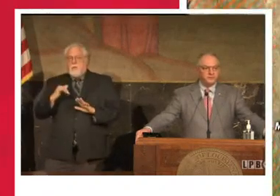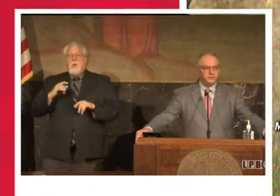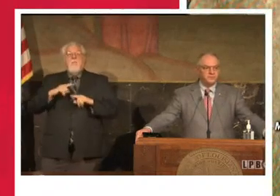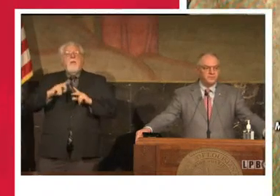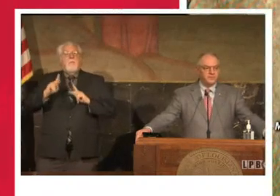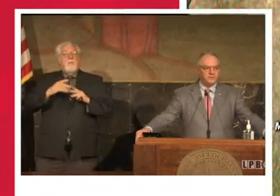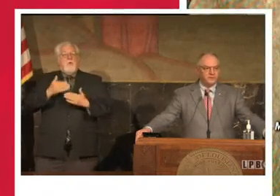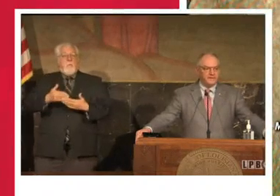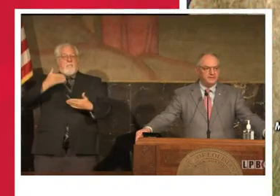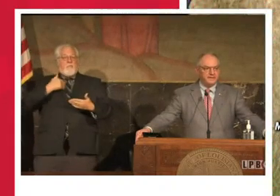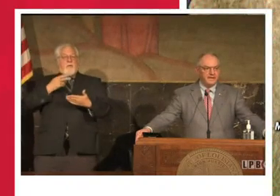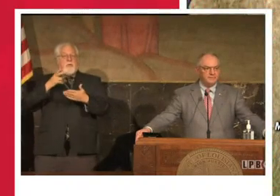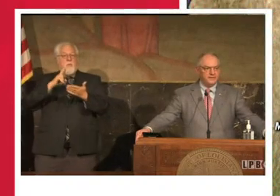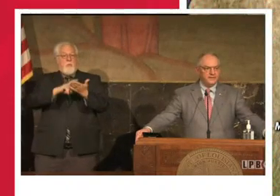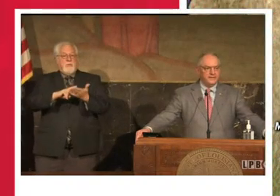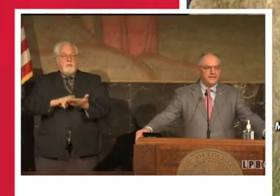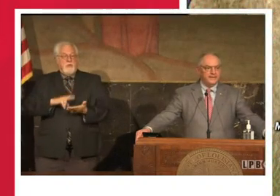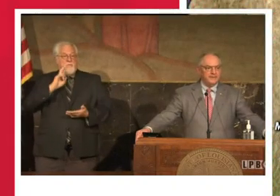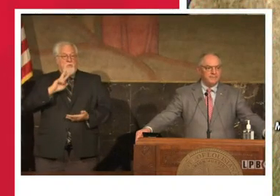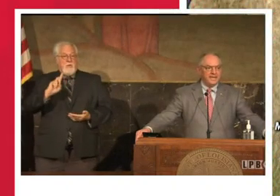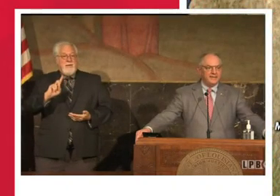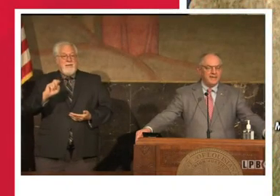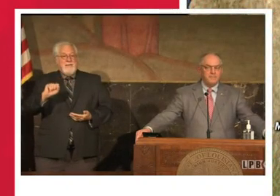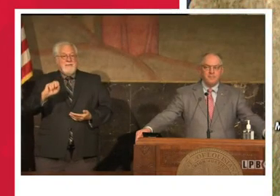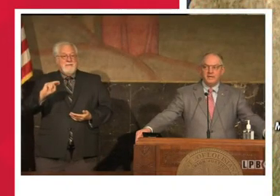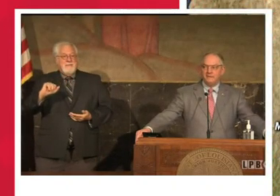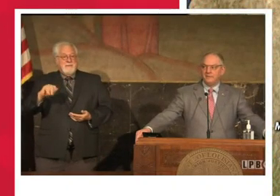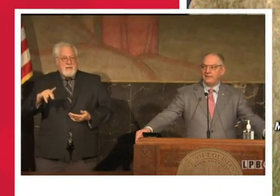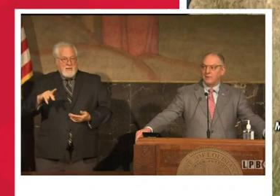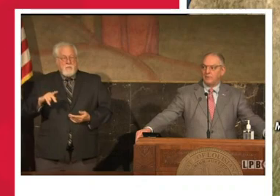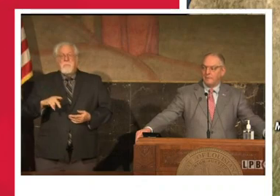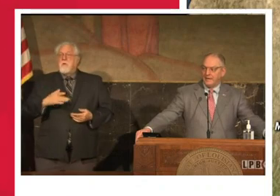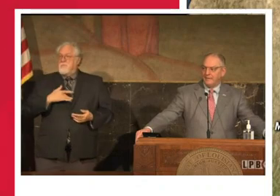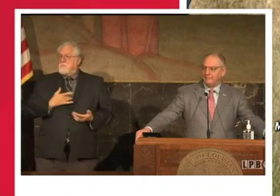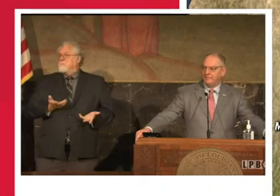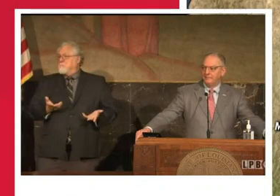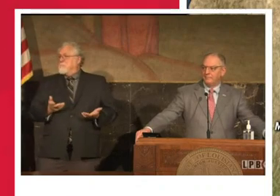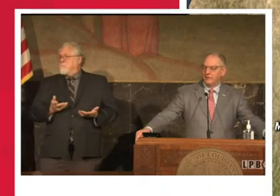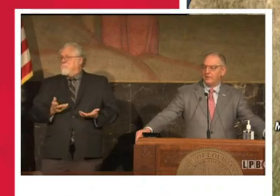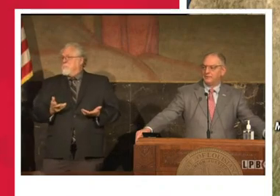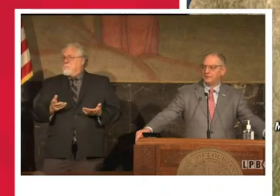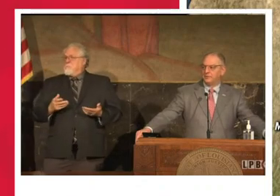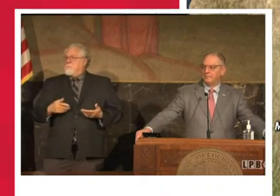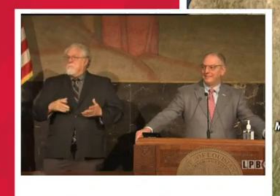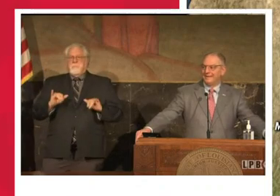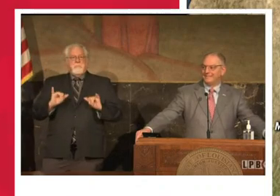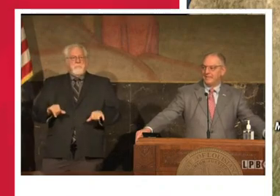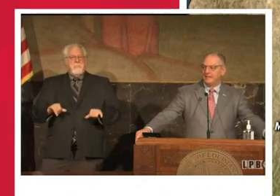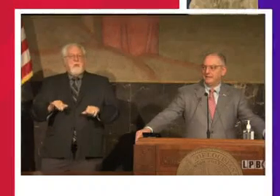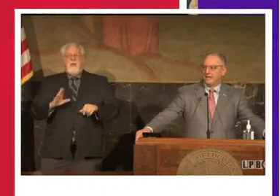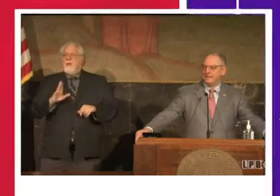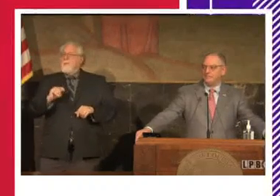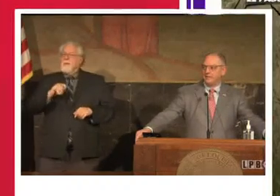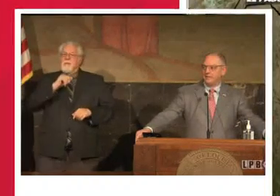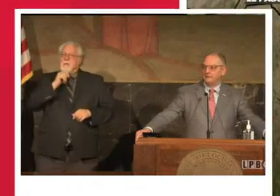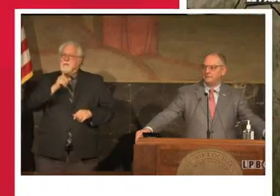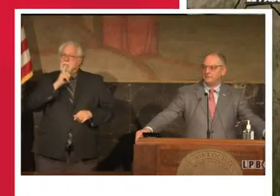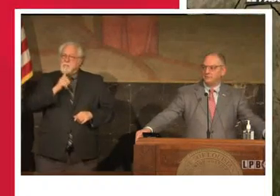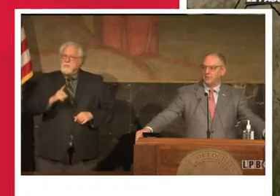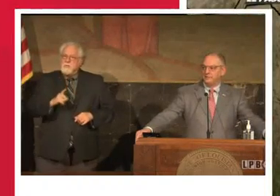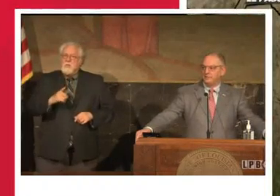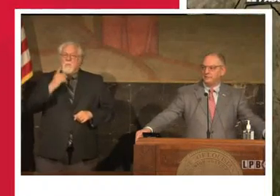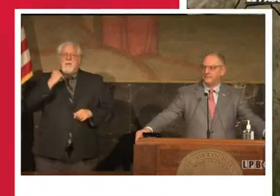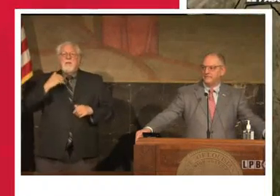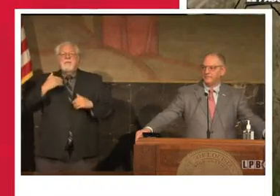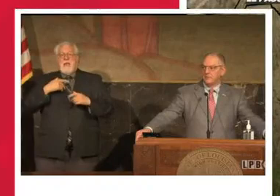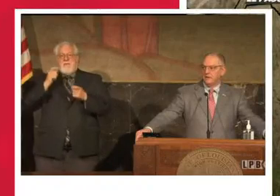preregistered for DSNAP, and they may believe that they remain preregistered, but that is not the case because of